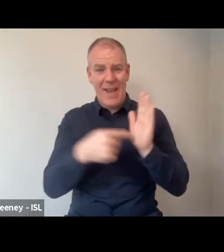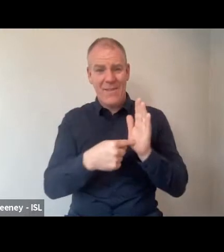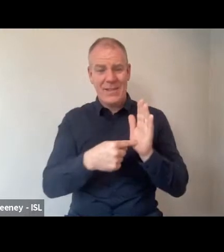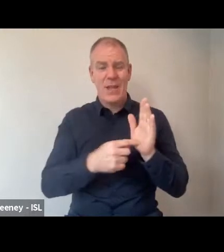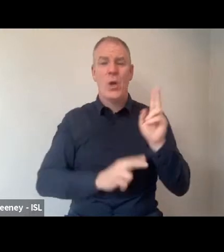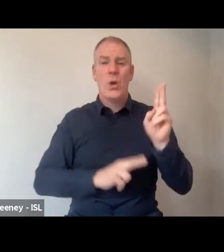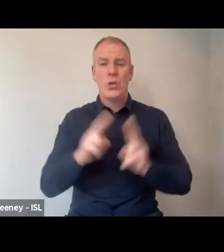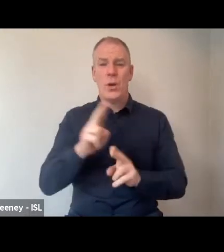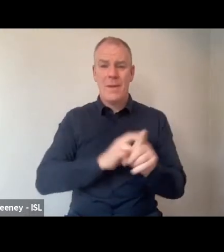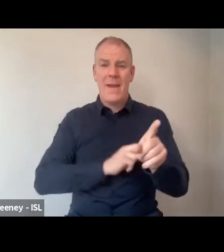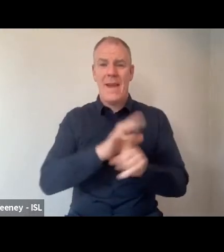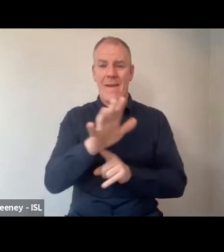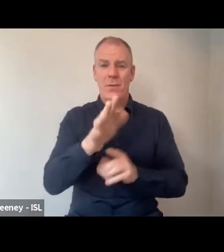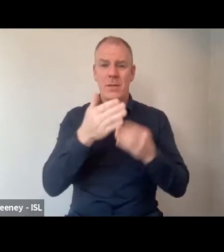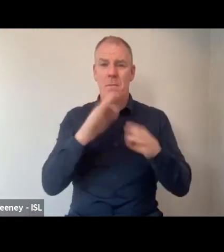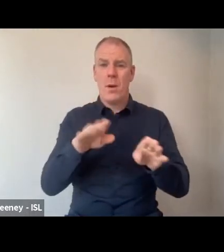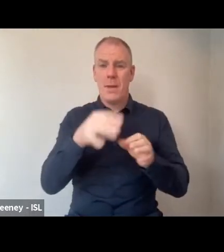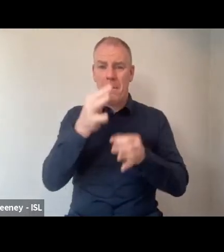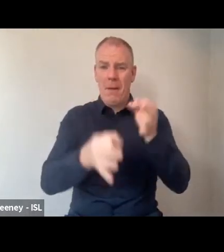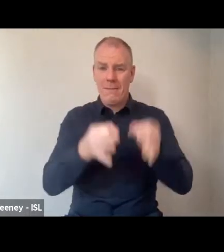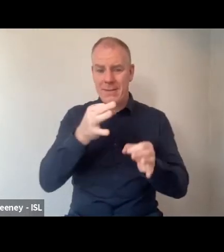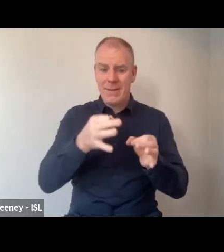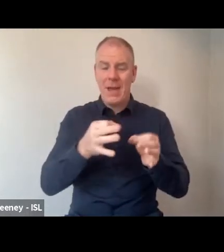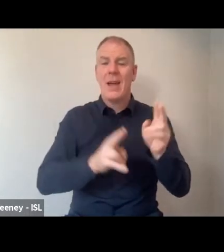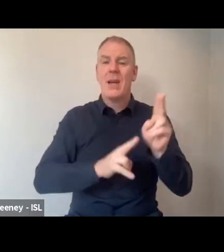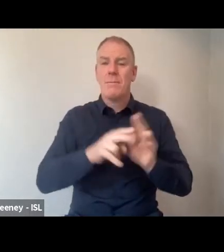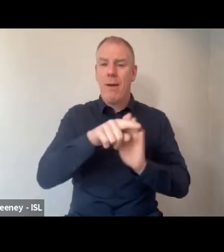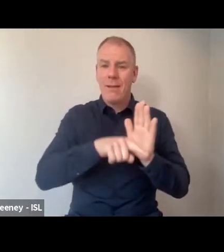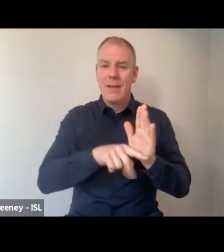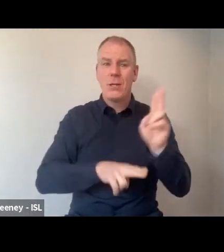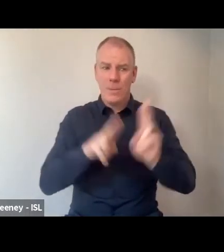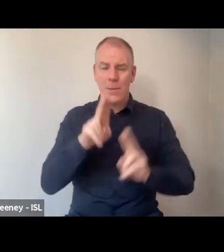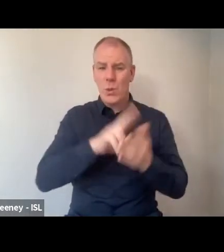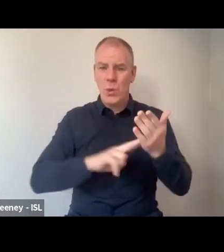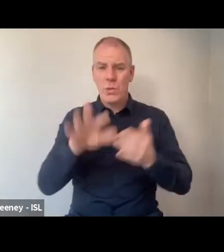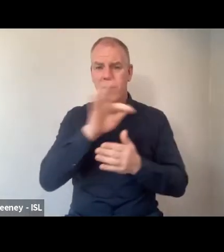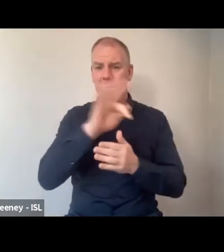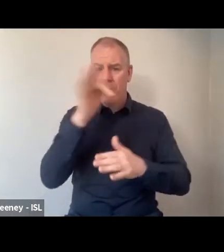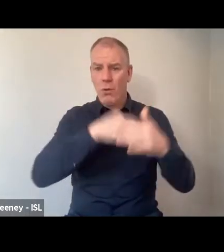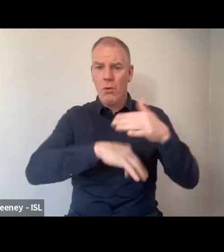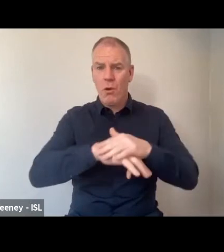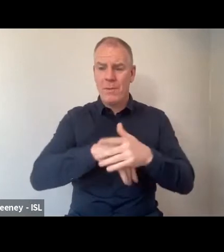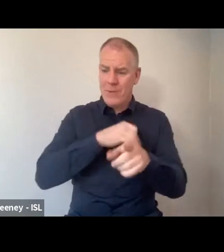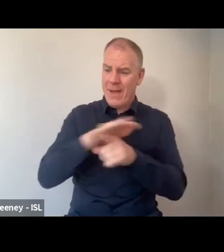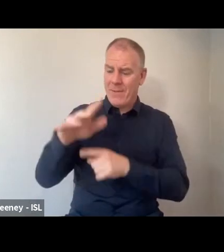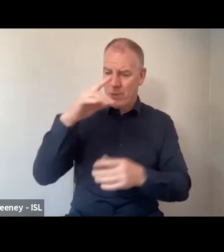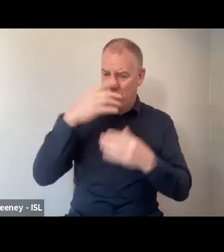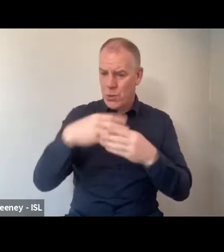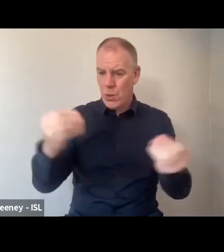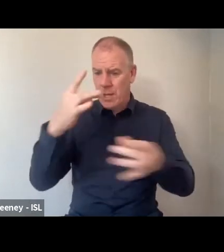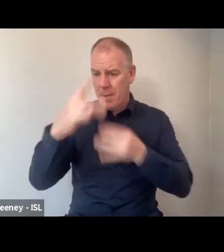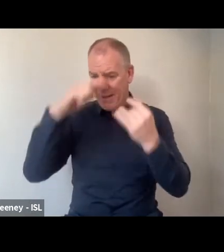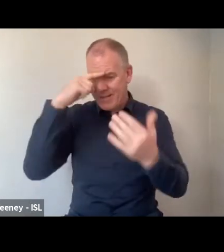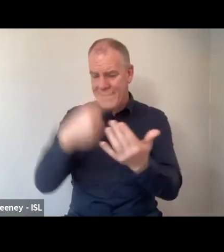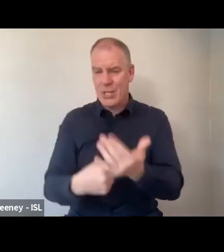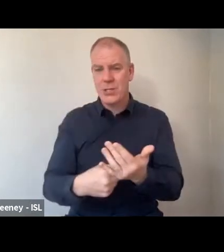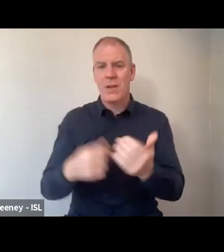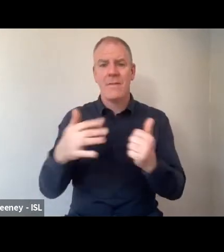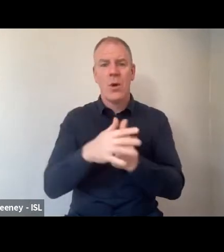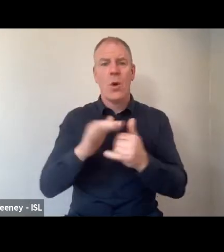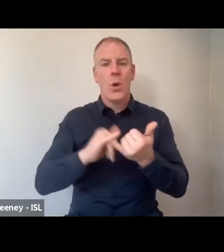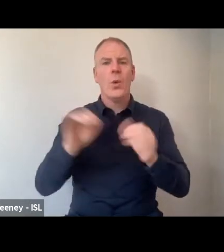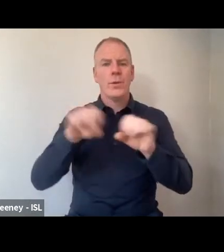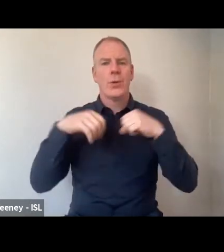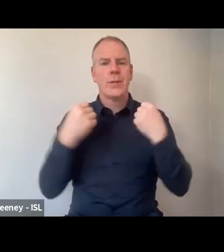strong part in guiding public policy and that it should be used by governments when driving solutions and making decisions about solutions for society.